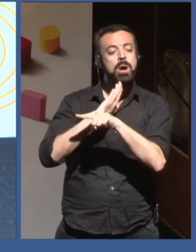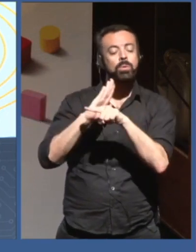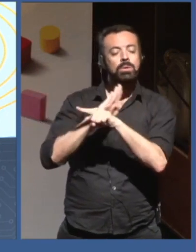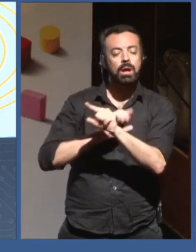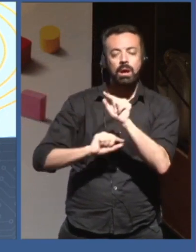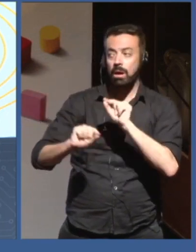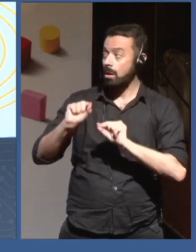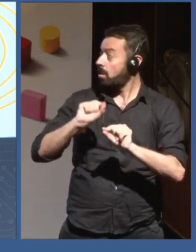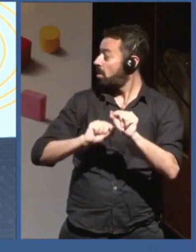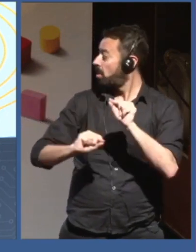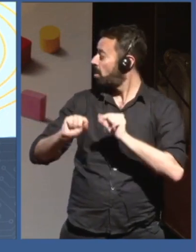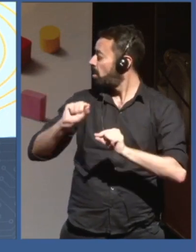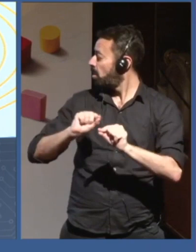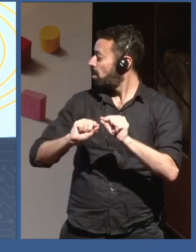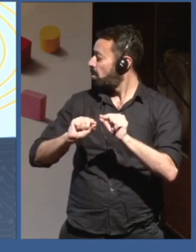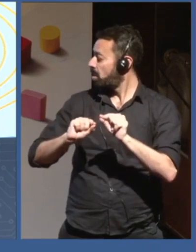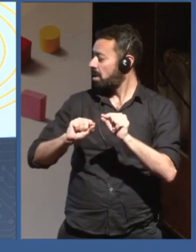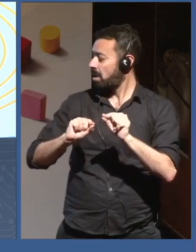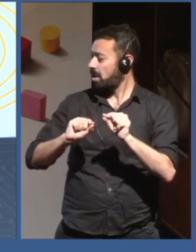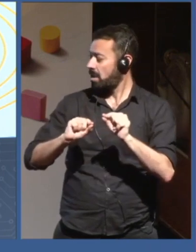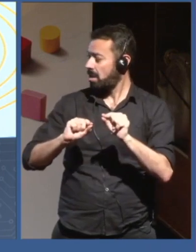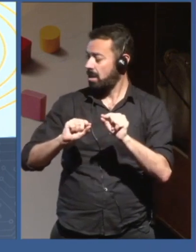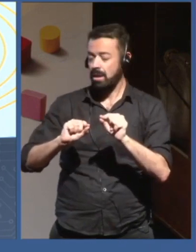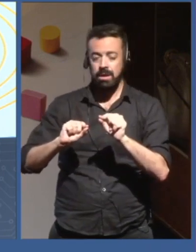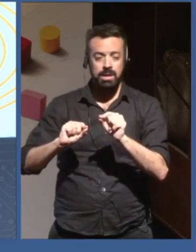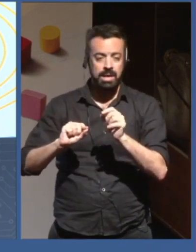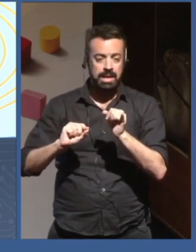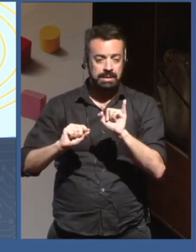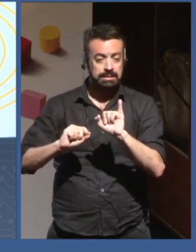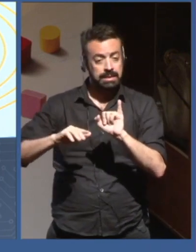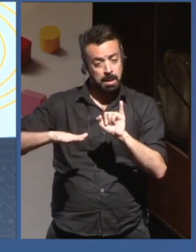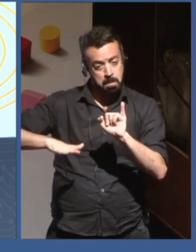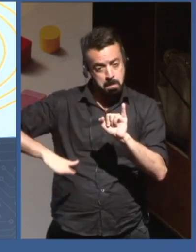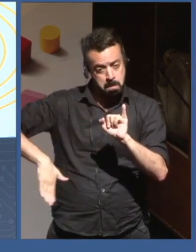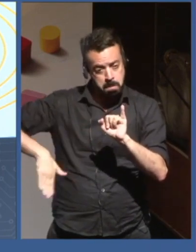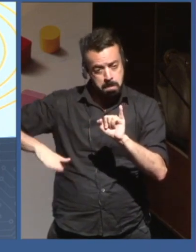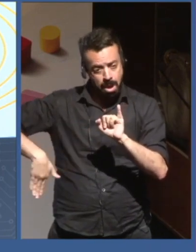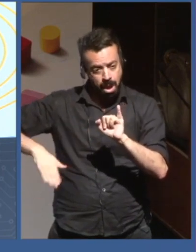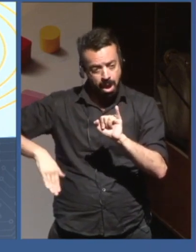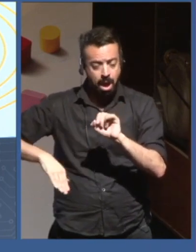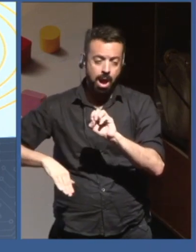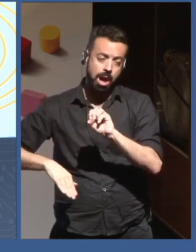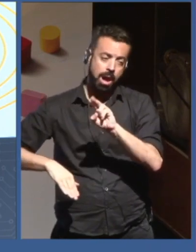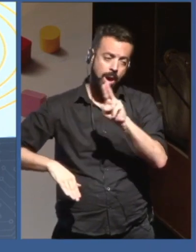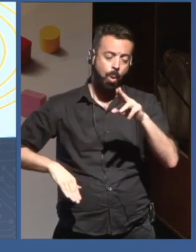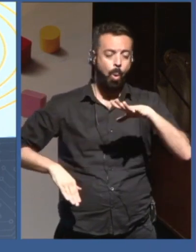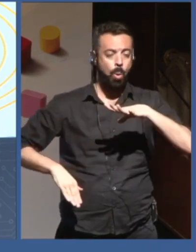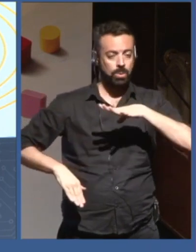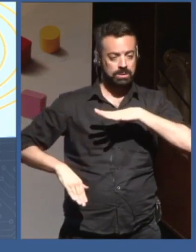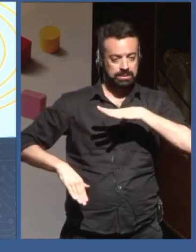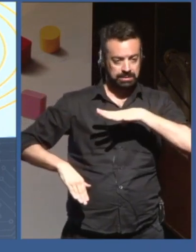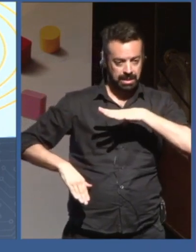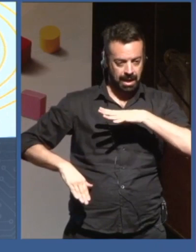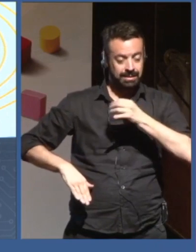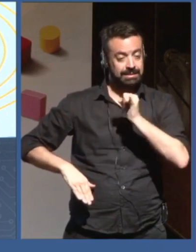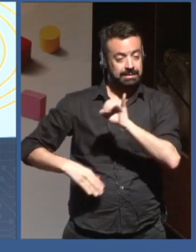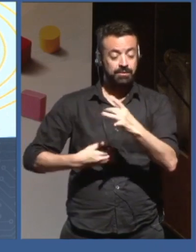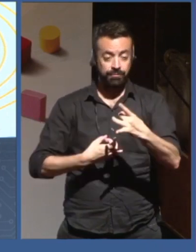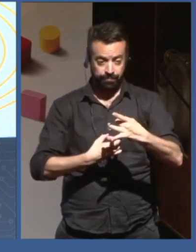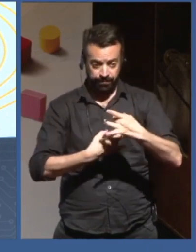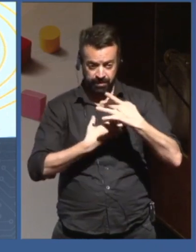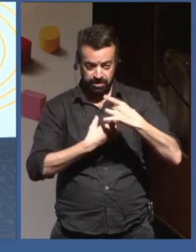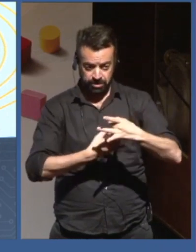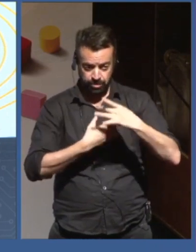the city or whether it's a city or a beach. And so it's through a lot of feedbacks and through human inputs that it's going to